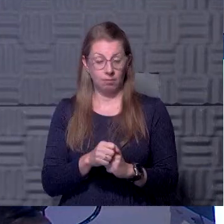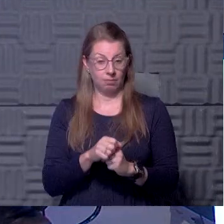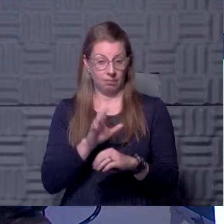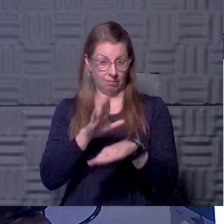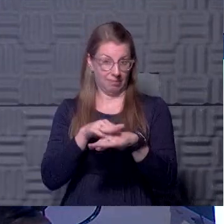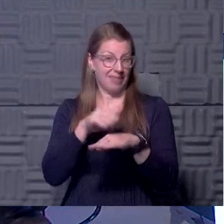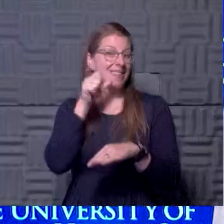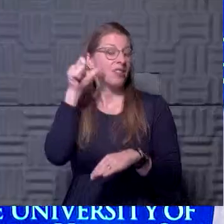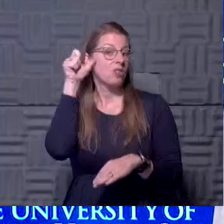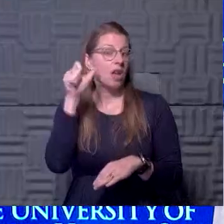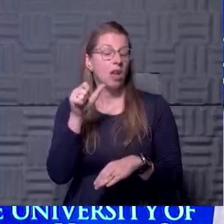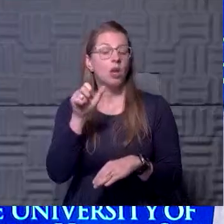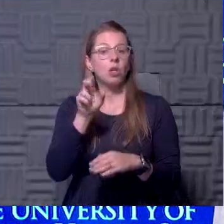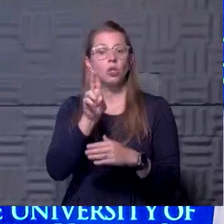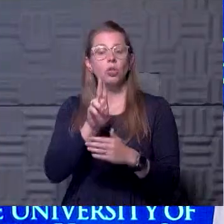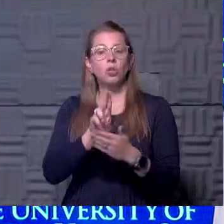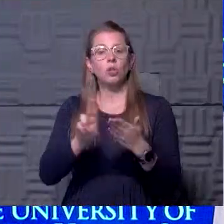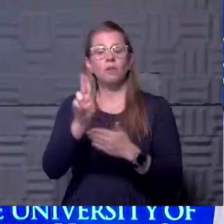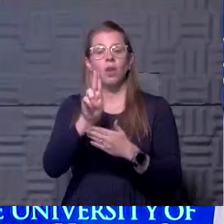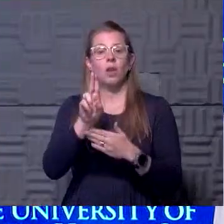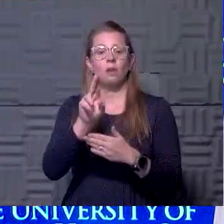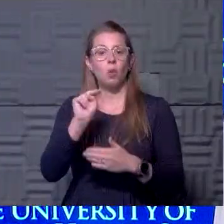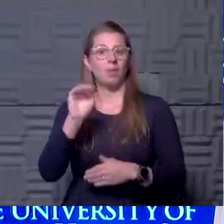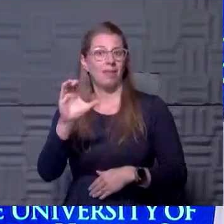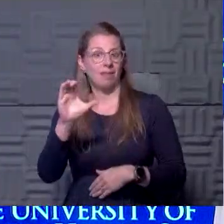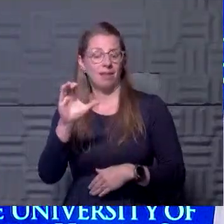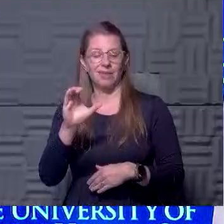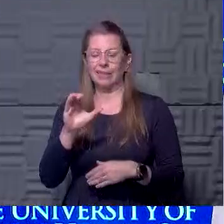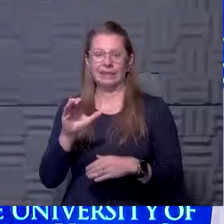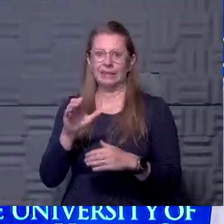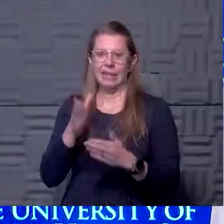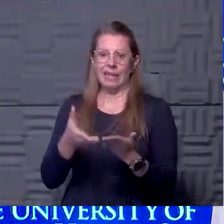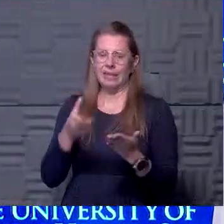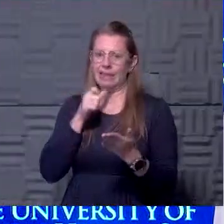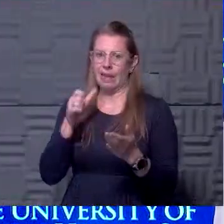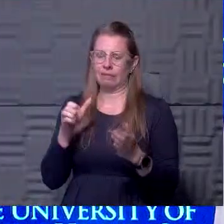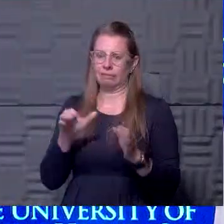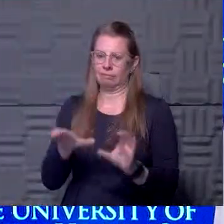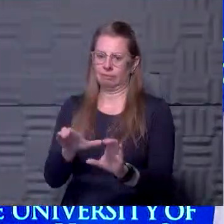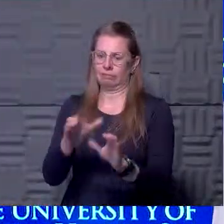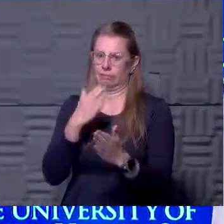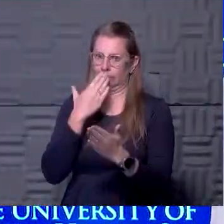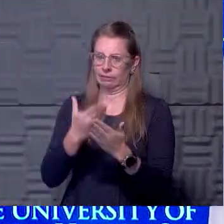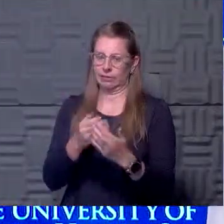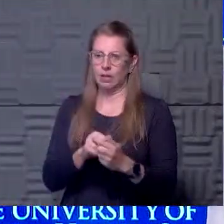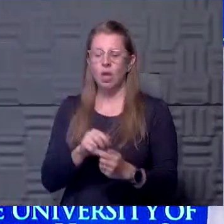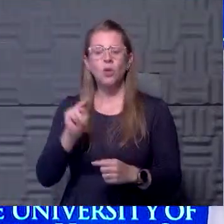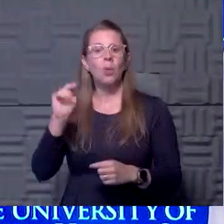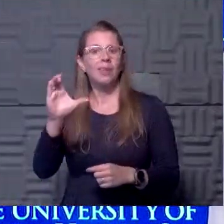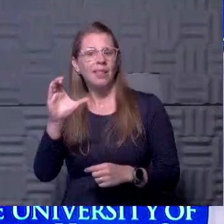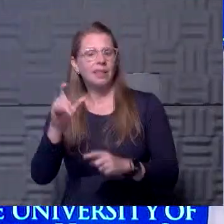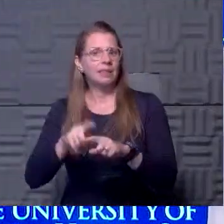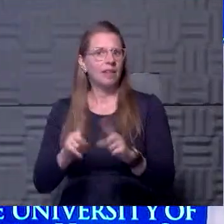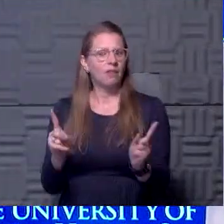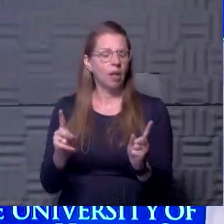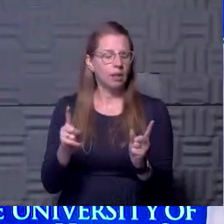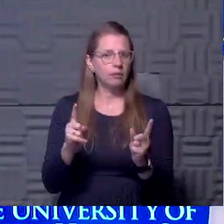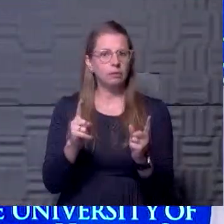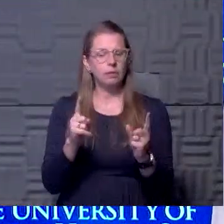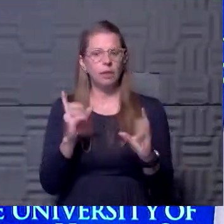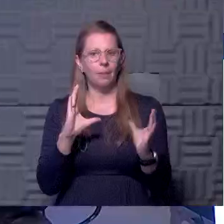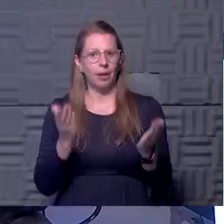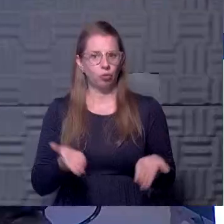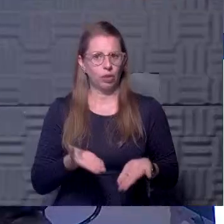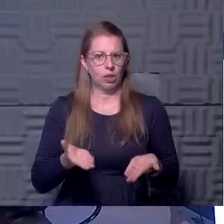headlines was at the University of North Carolina where things have not gone especially well. What happened in North Carolina and what are we doing to prevent it from happening